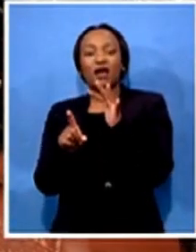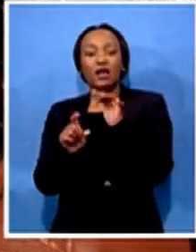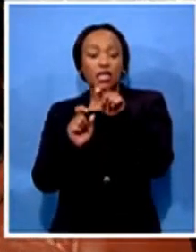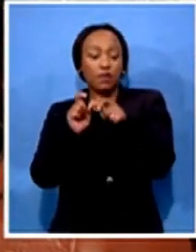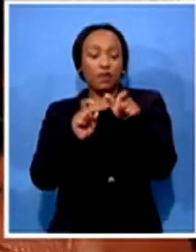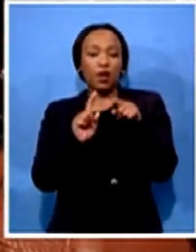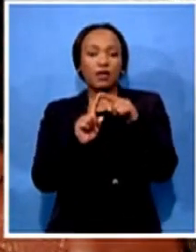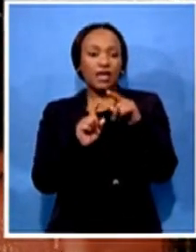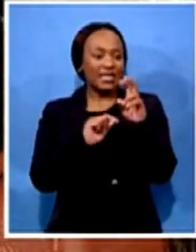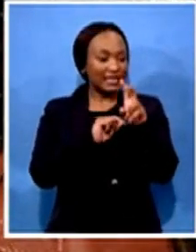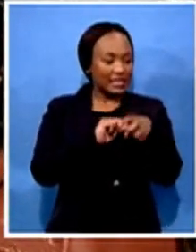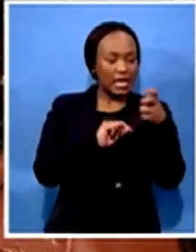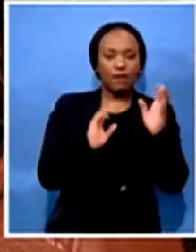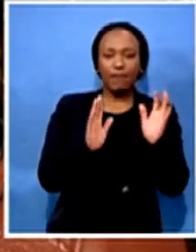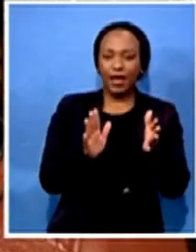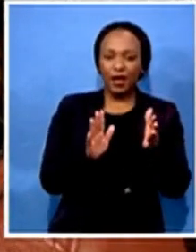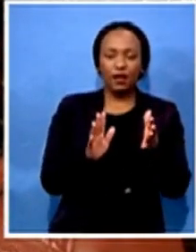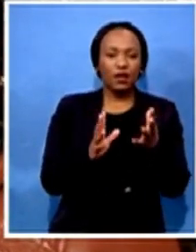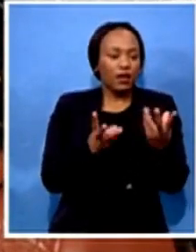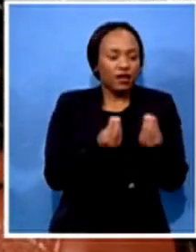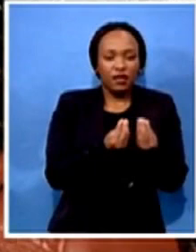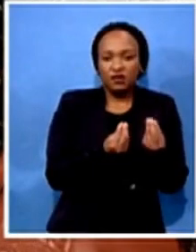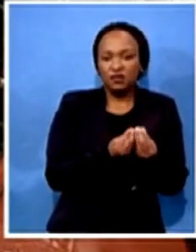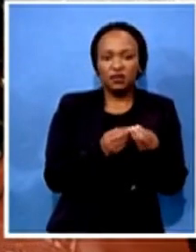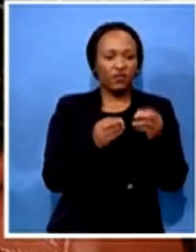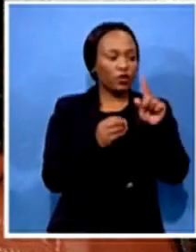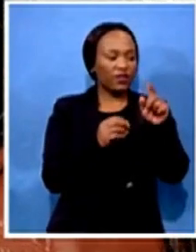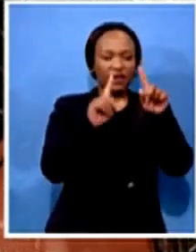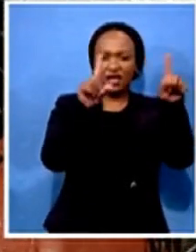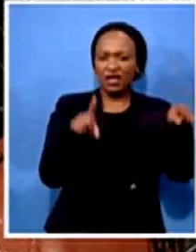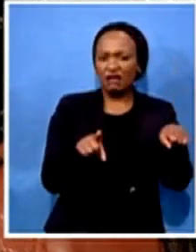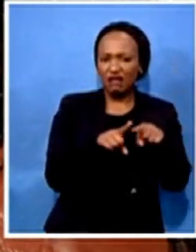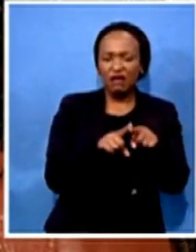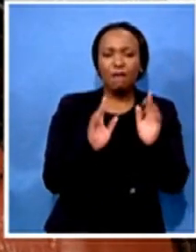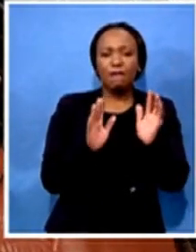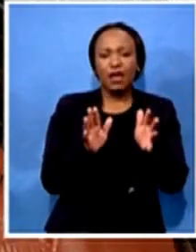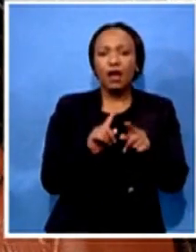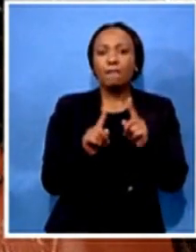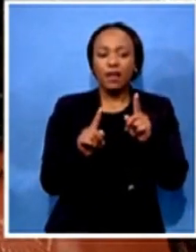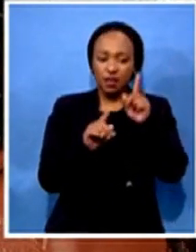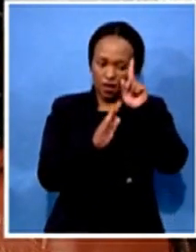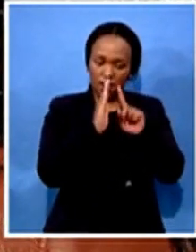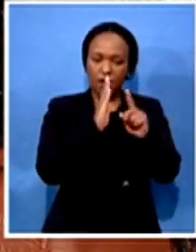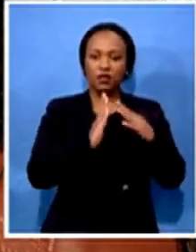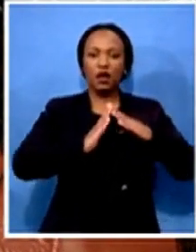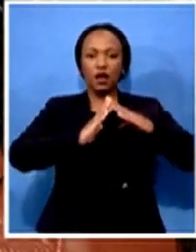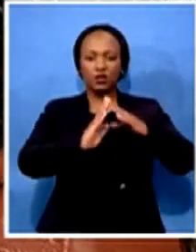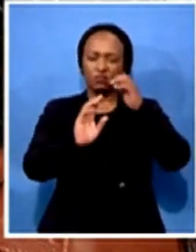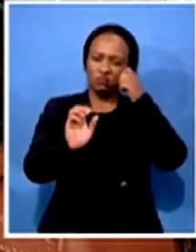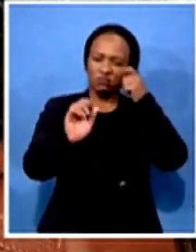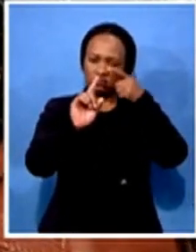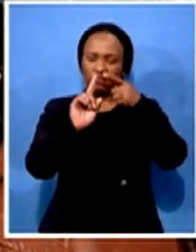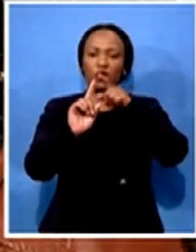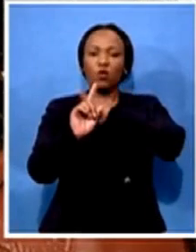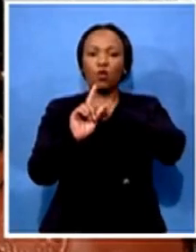like televisions and whatever. They actually go there with the intention to cause bodily